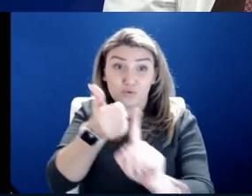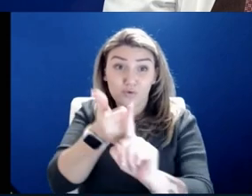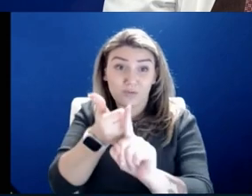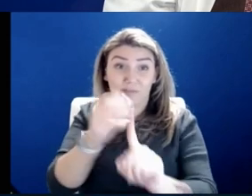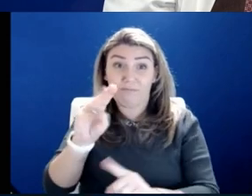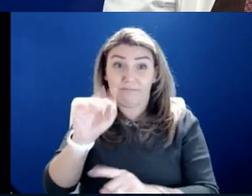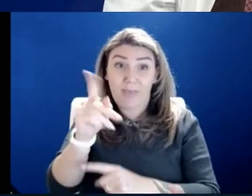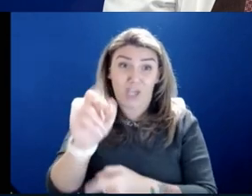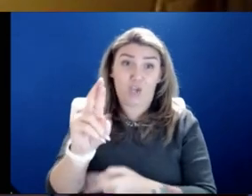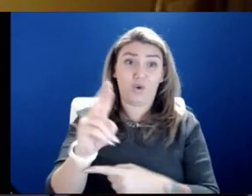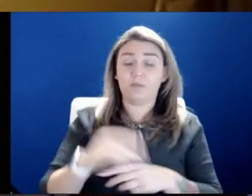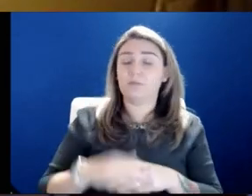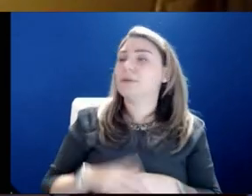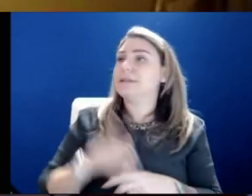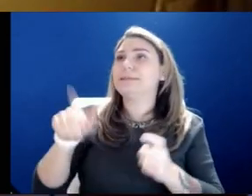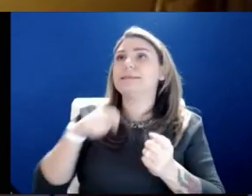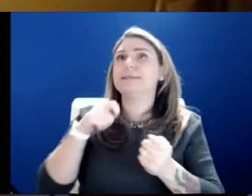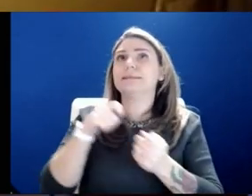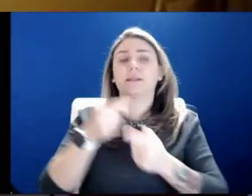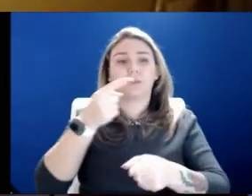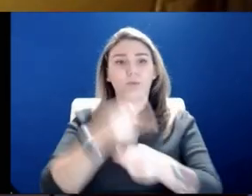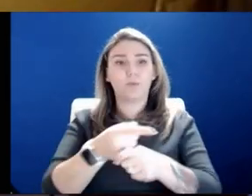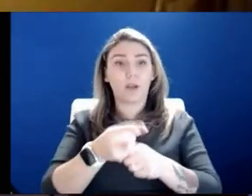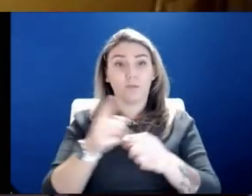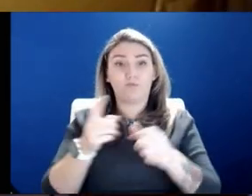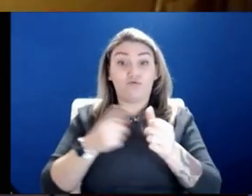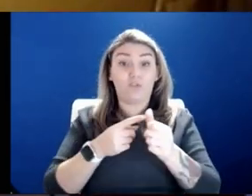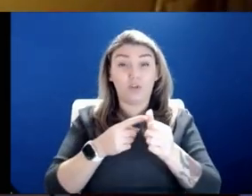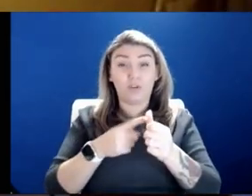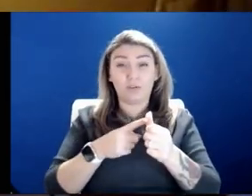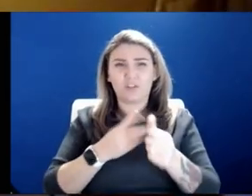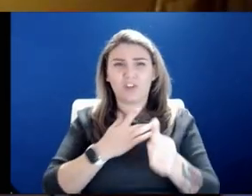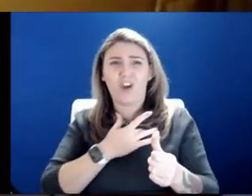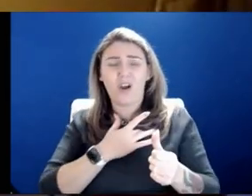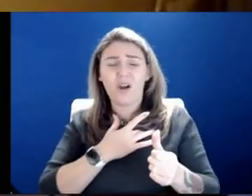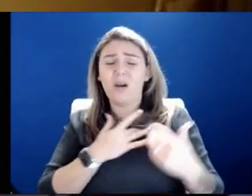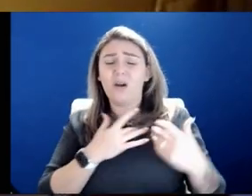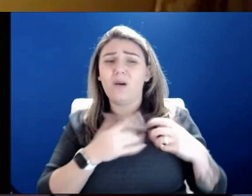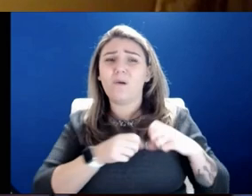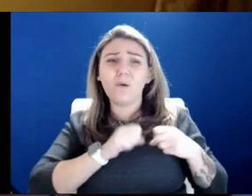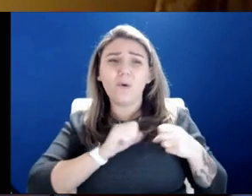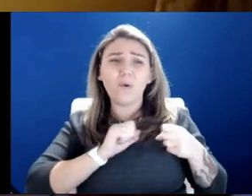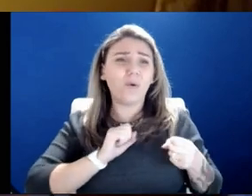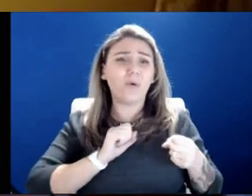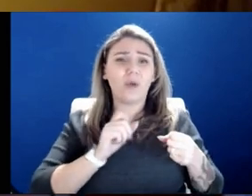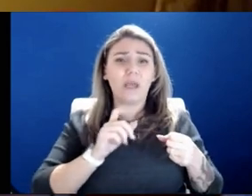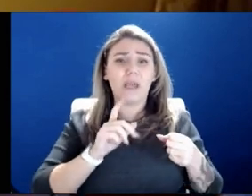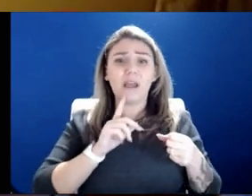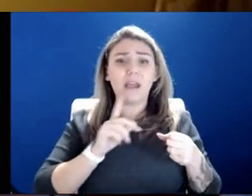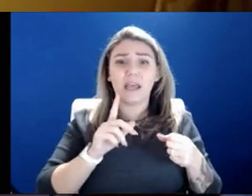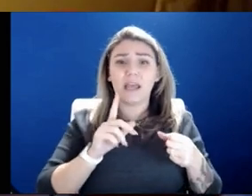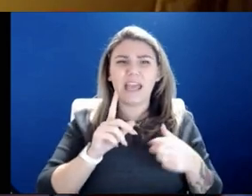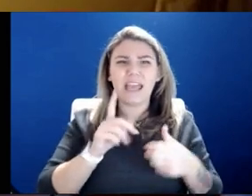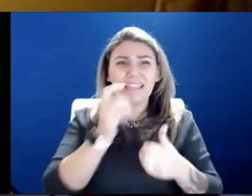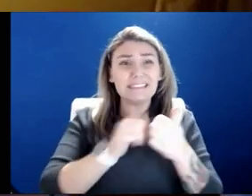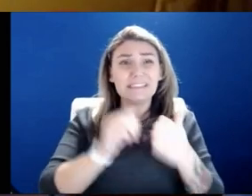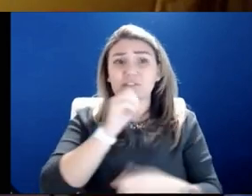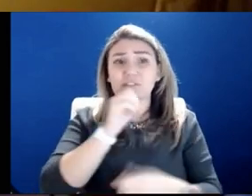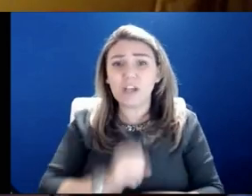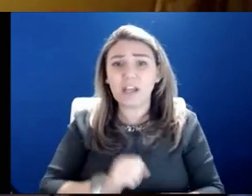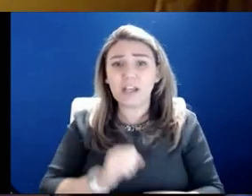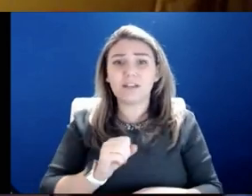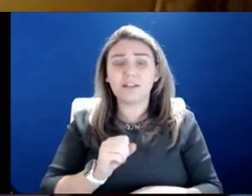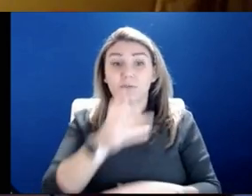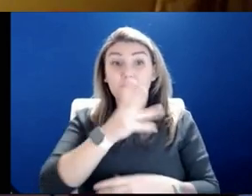mean, it is, at first, it really makes your heart sing, because literally at every age, parents are greatly